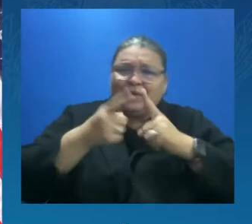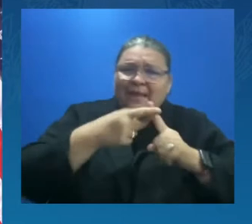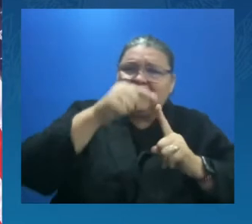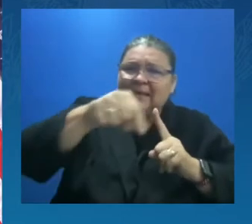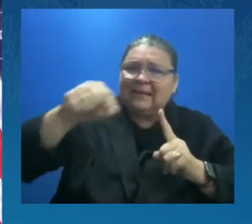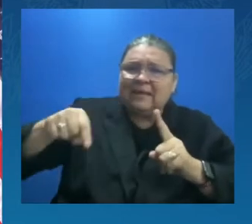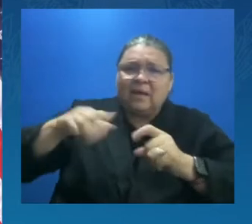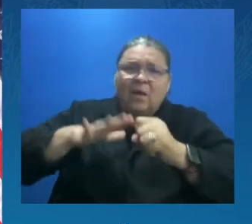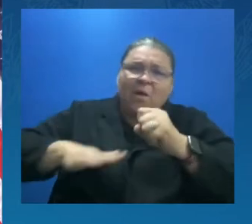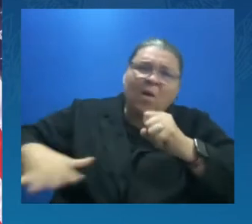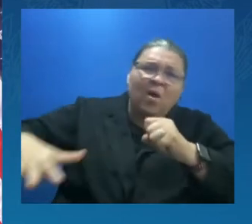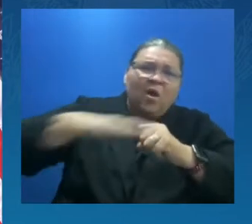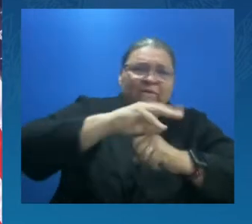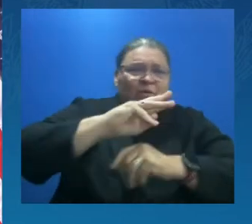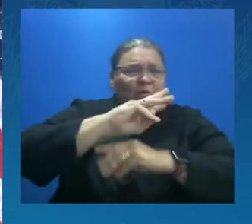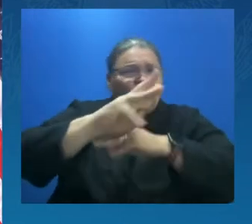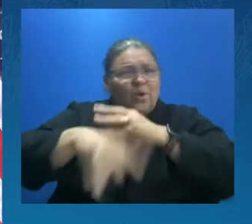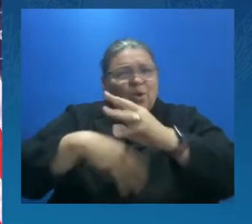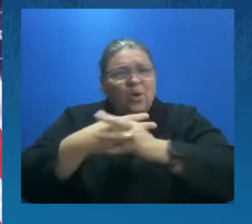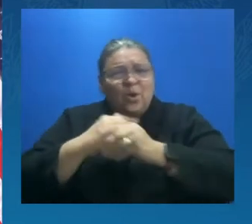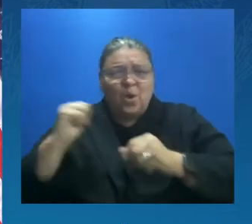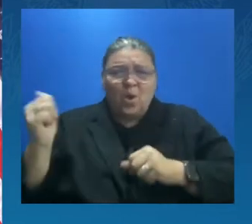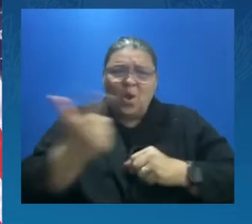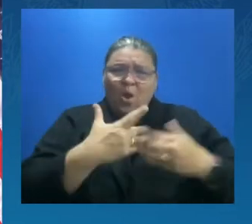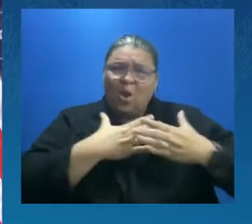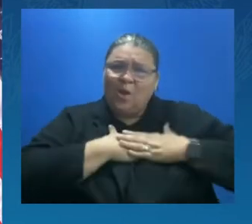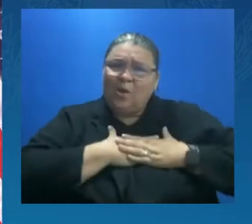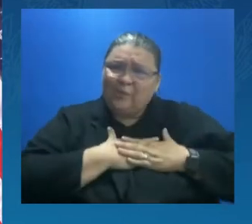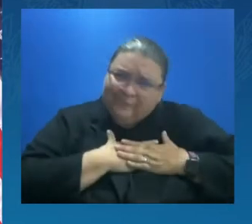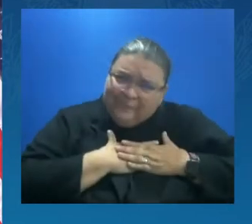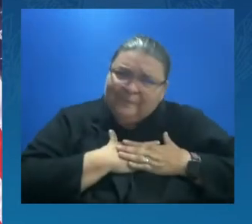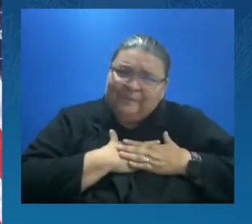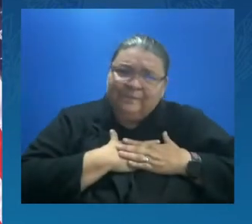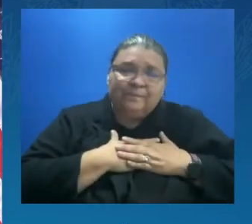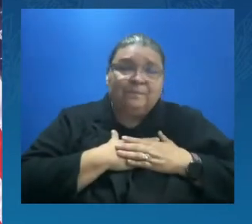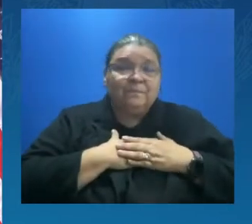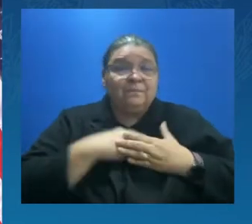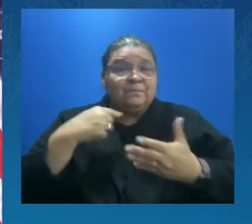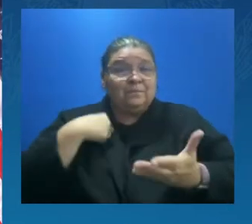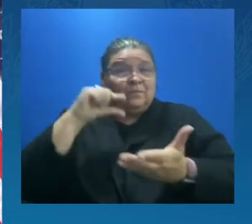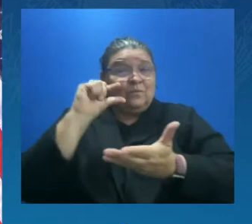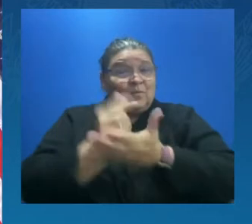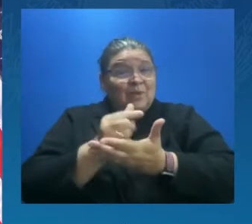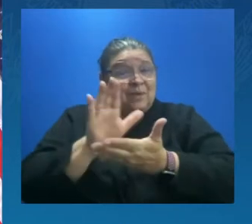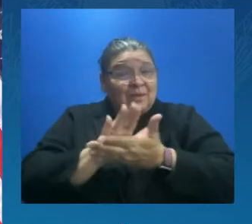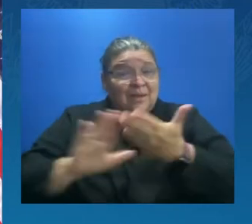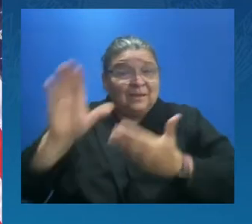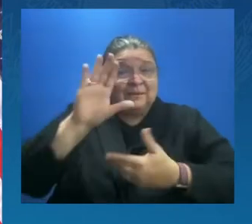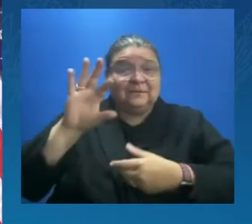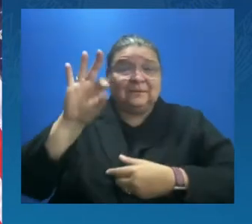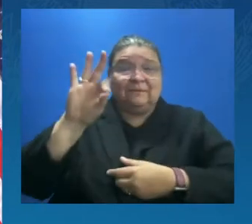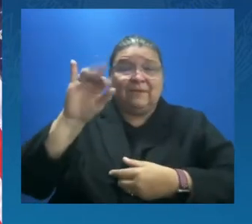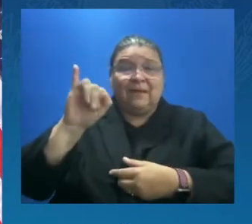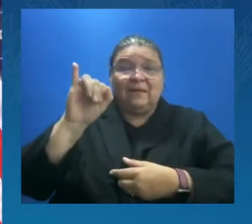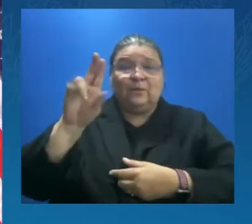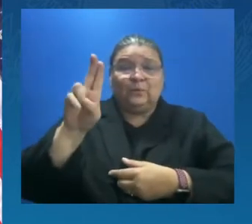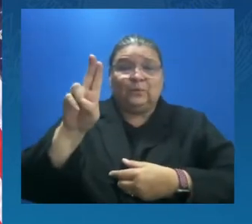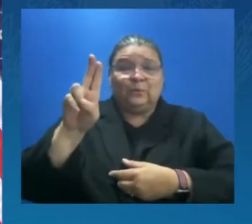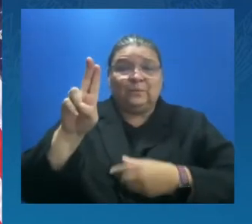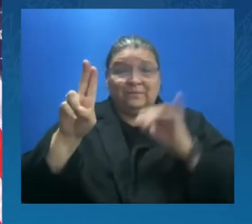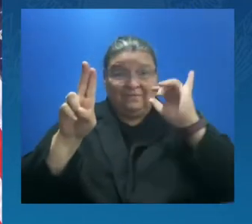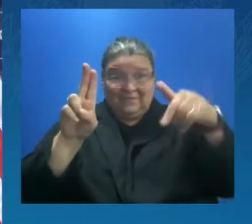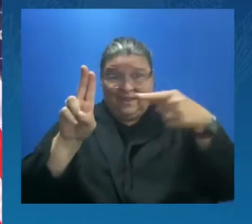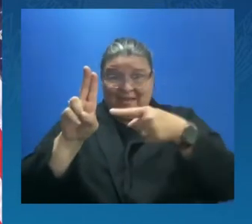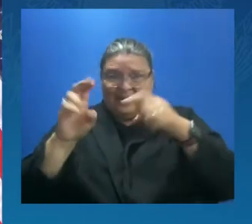An FIU education gave me a perspective that, as a responder, I wasn't going to get. Early on in my studies, we were